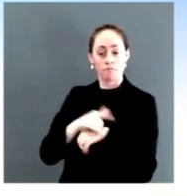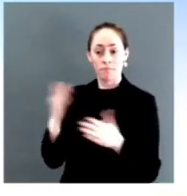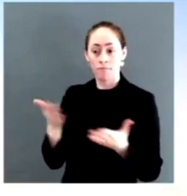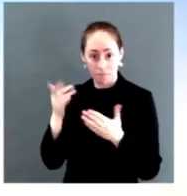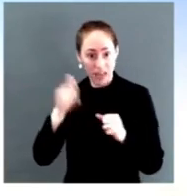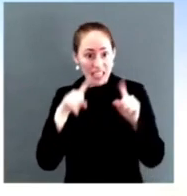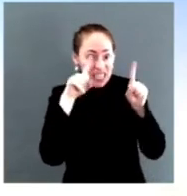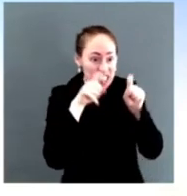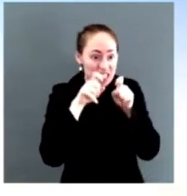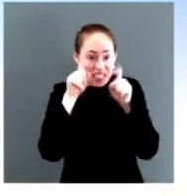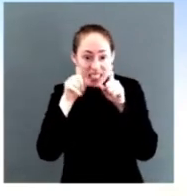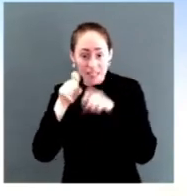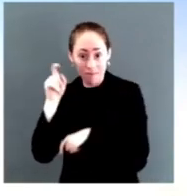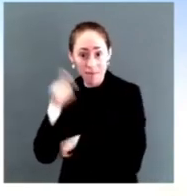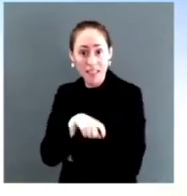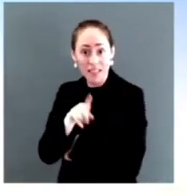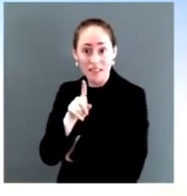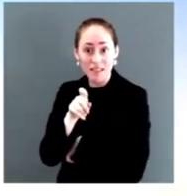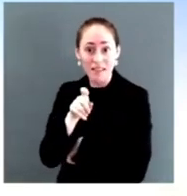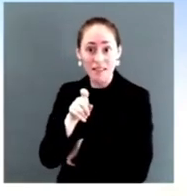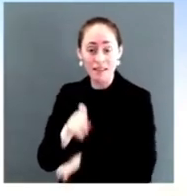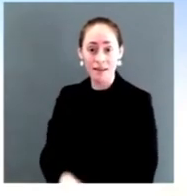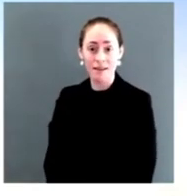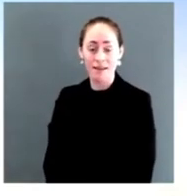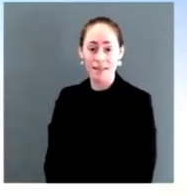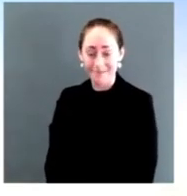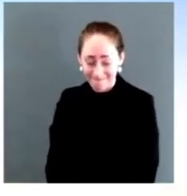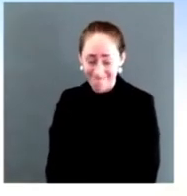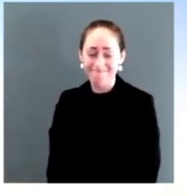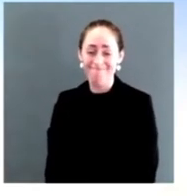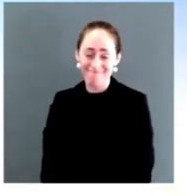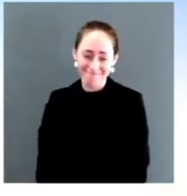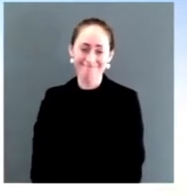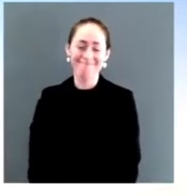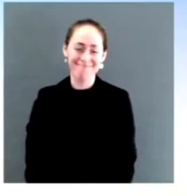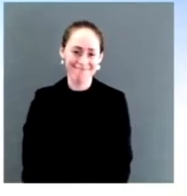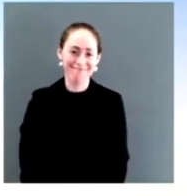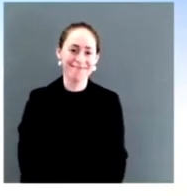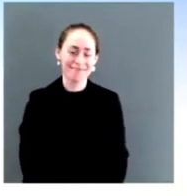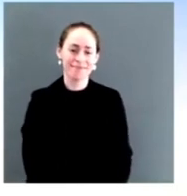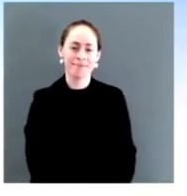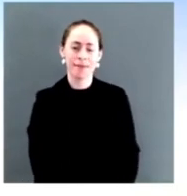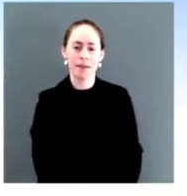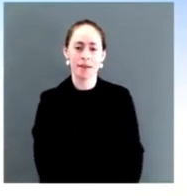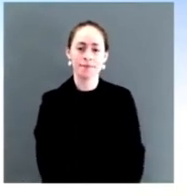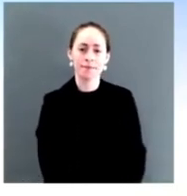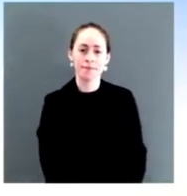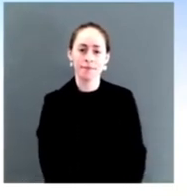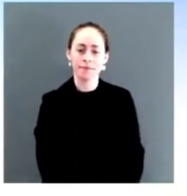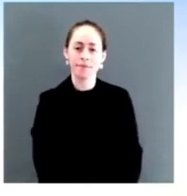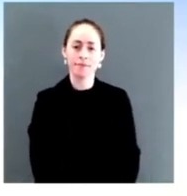the new regulation, if you want to call it that, is that anybody and everybody who's coming into the country needs to get a